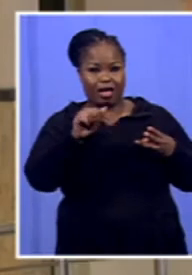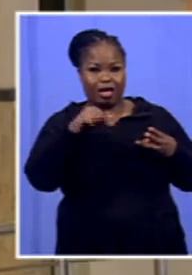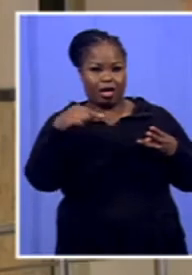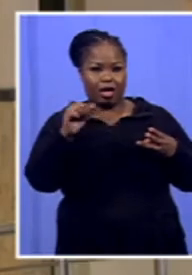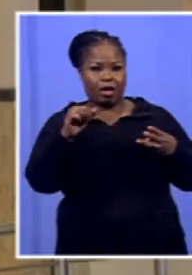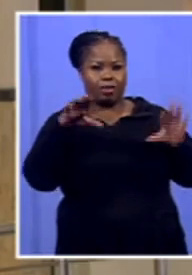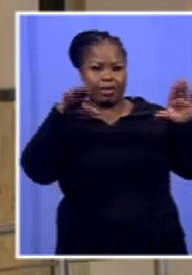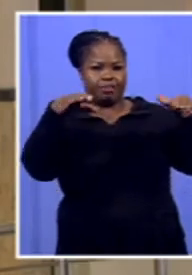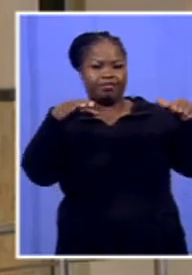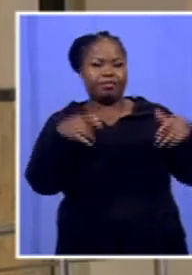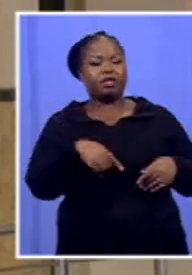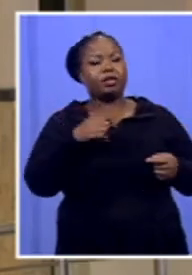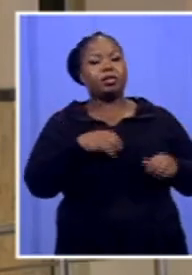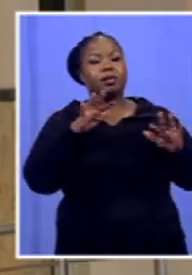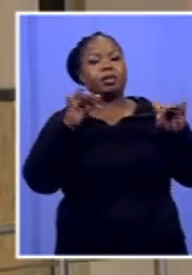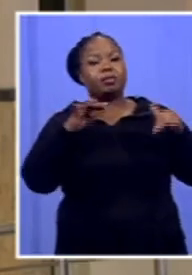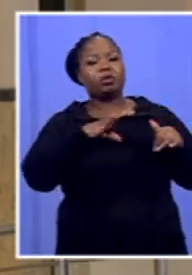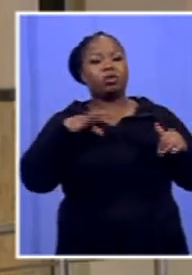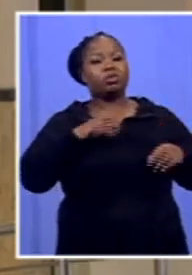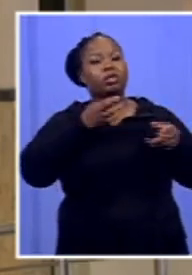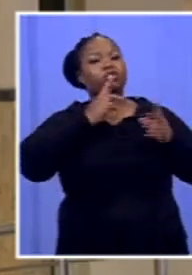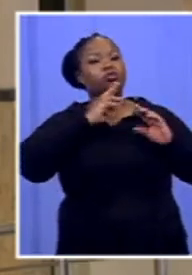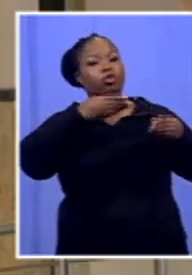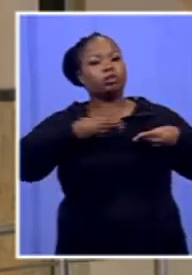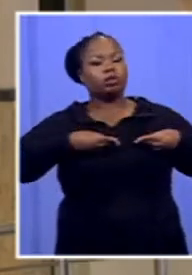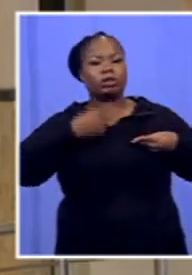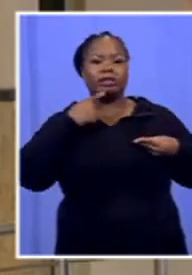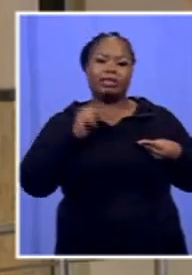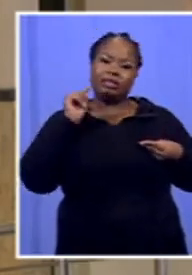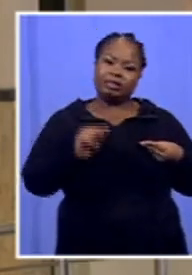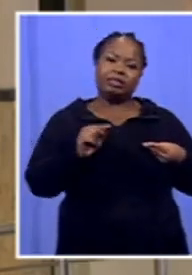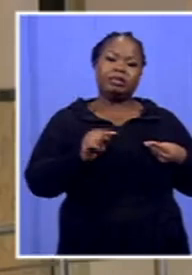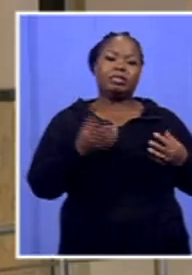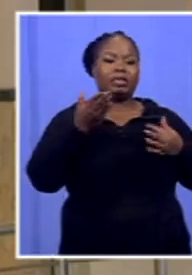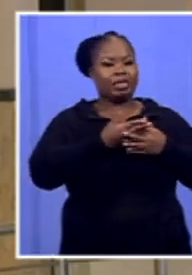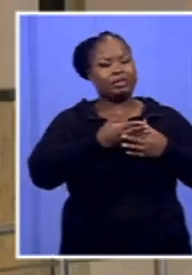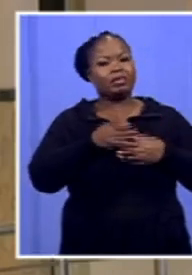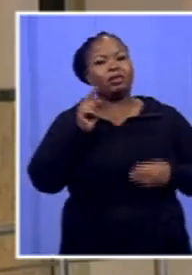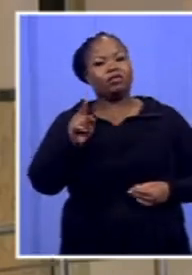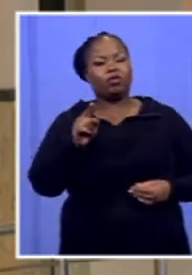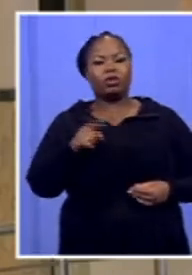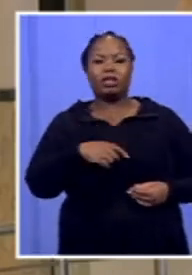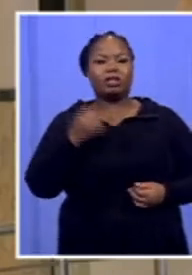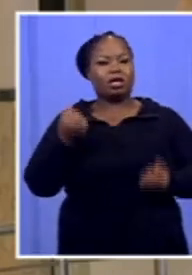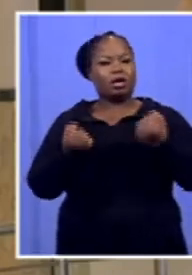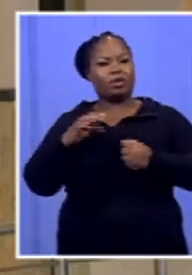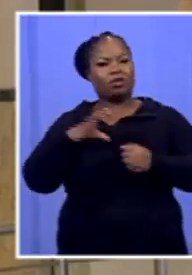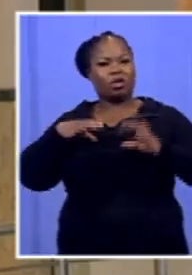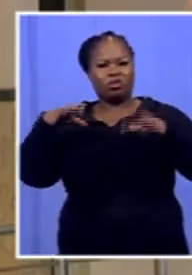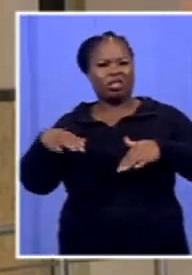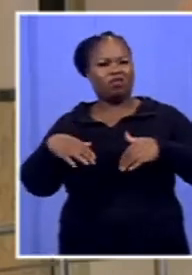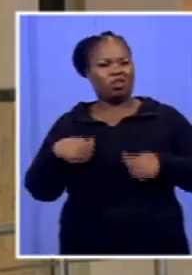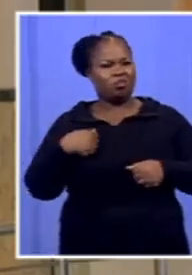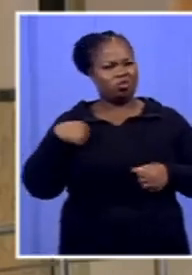response from the bargaining council. They said this matter is a matter of bargaining council. It's not a competence of the